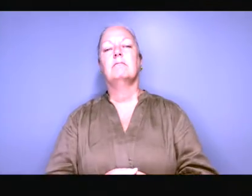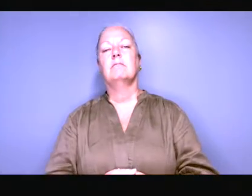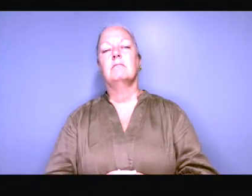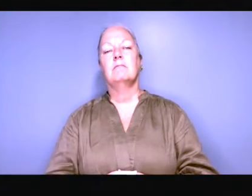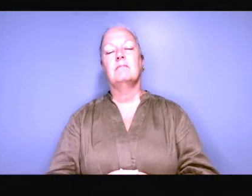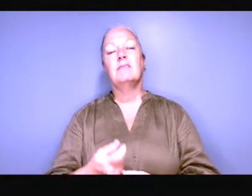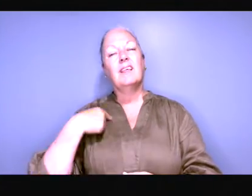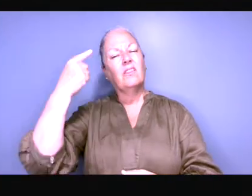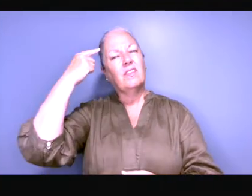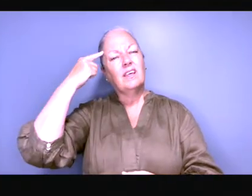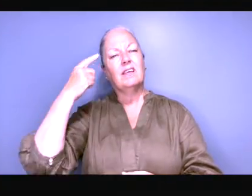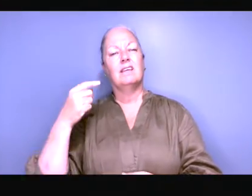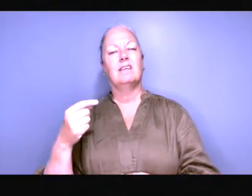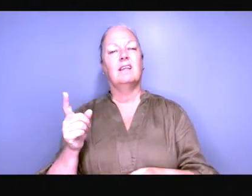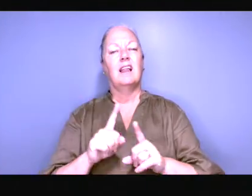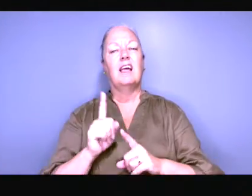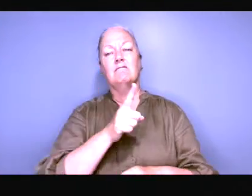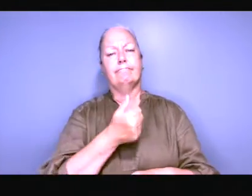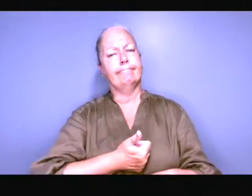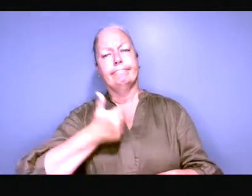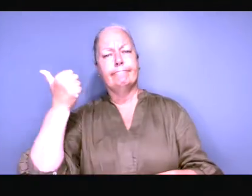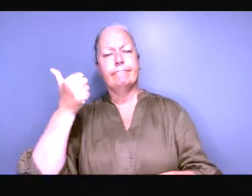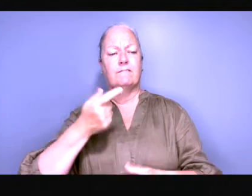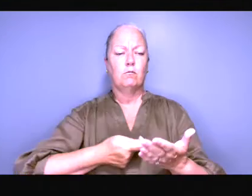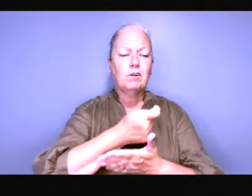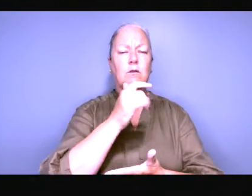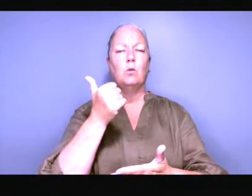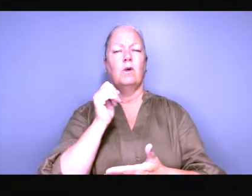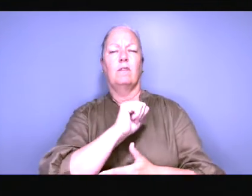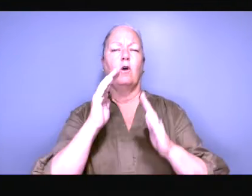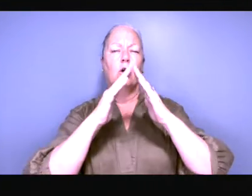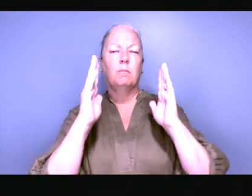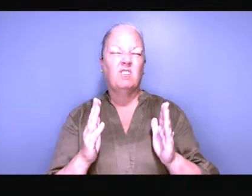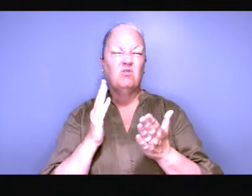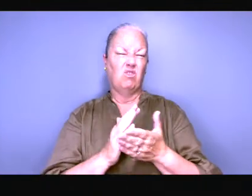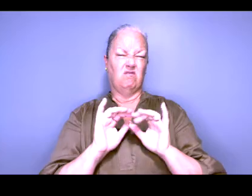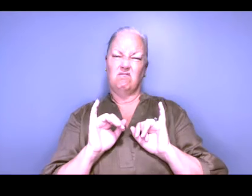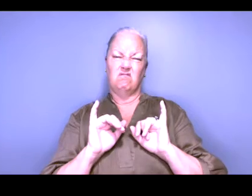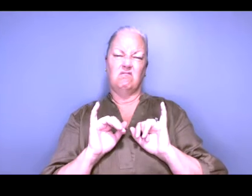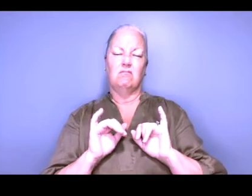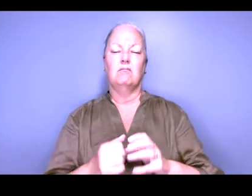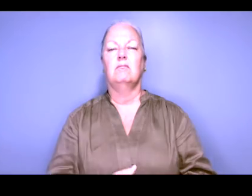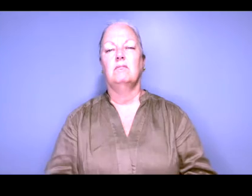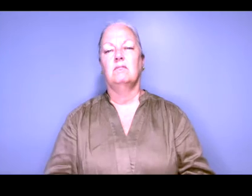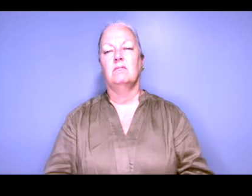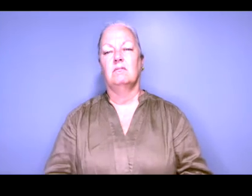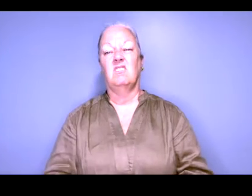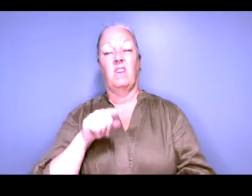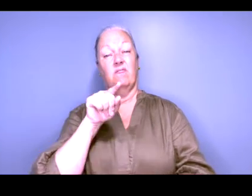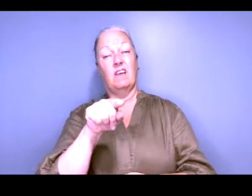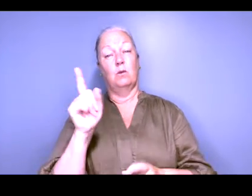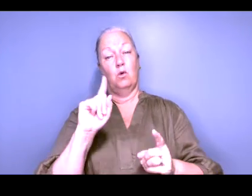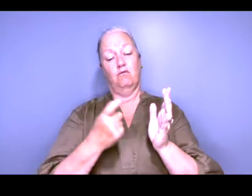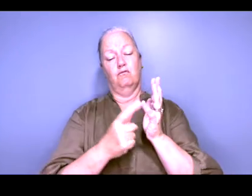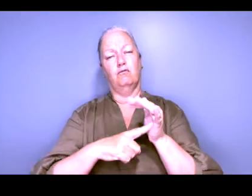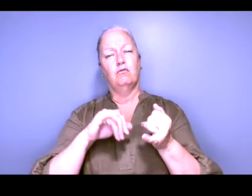ignorance or whatever and would likely likely get you kicked out of your rented accommodation so